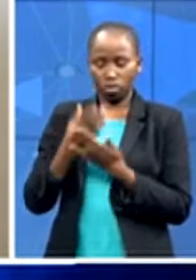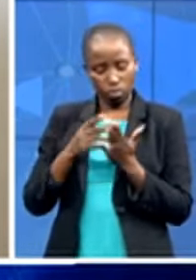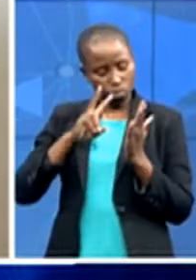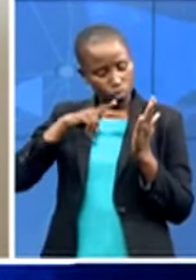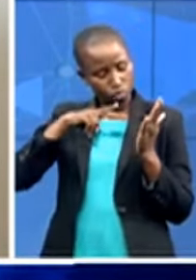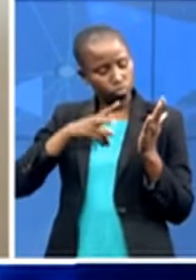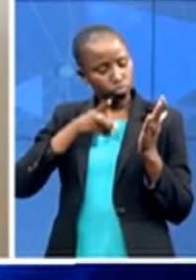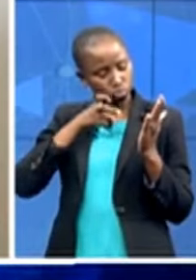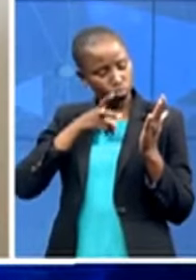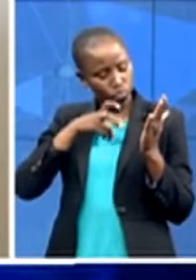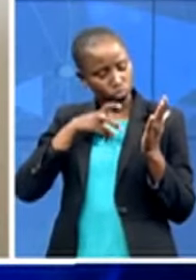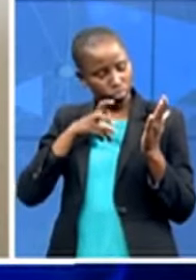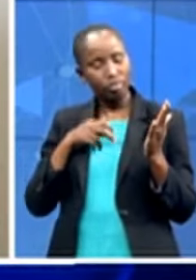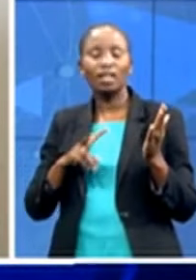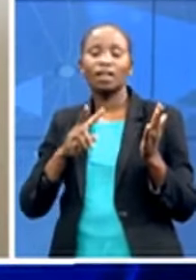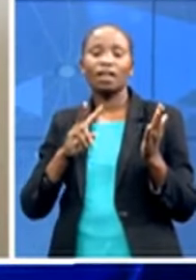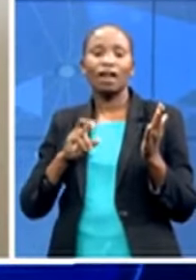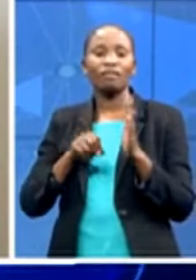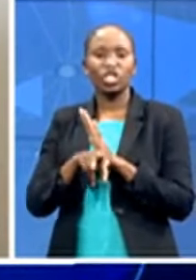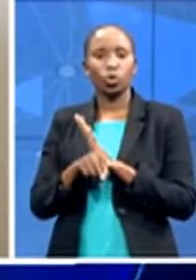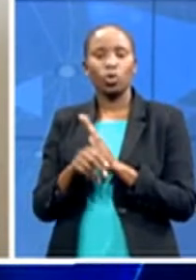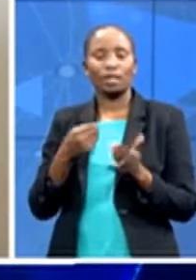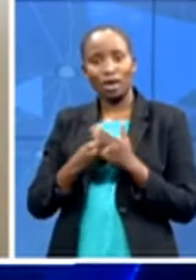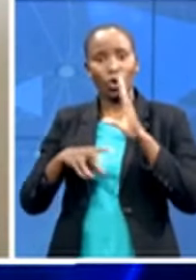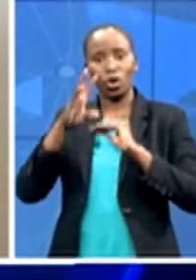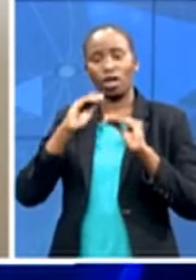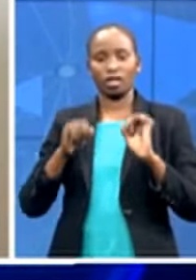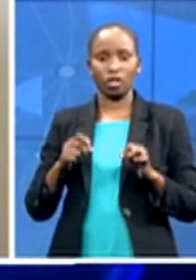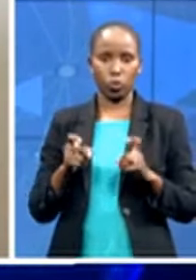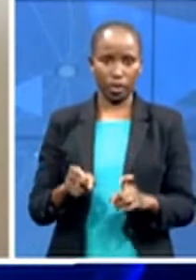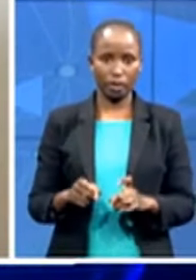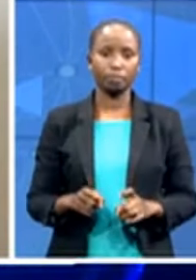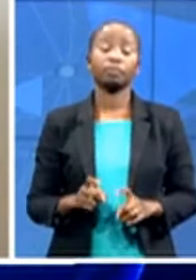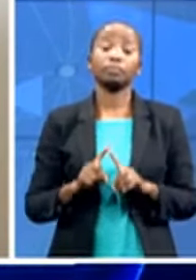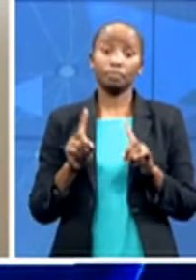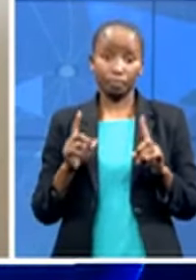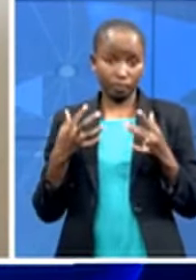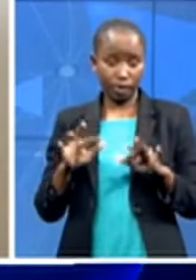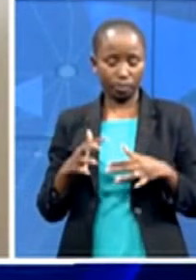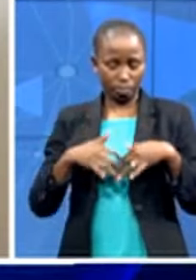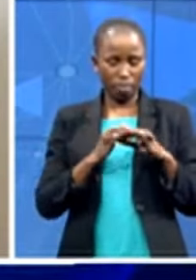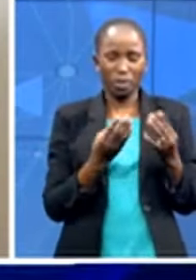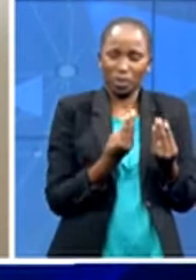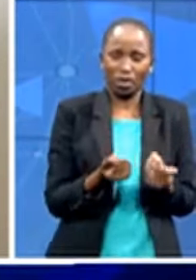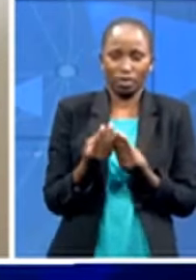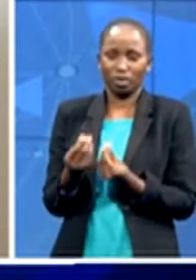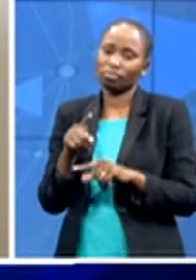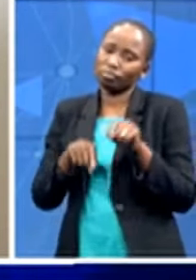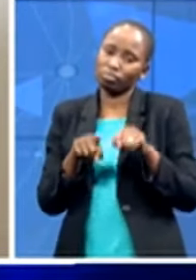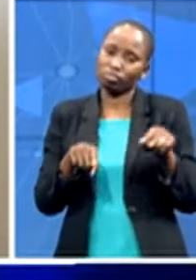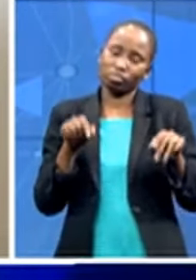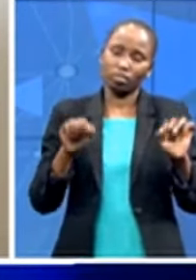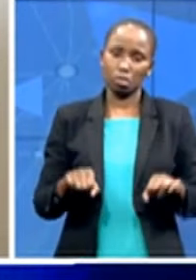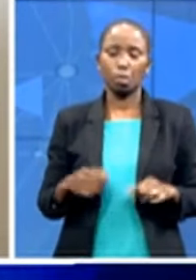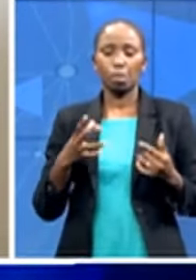um and you know we've come up with a couple of solutions whether it was loading the training on usbs but